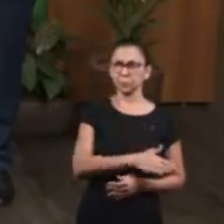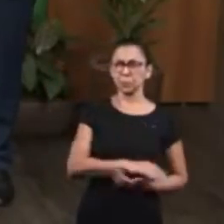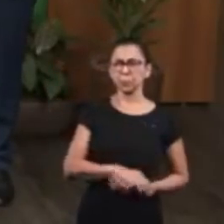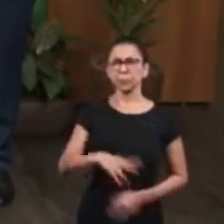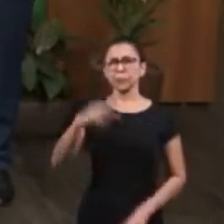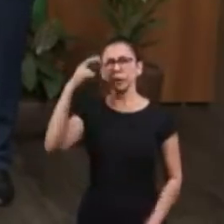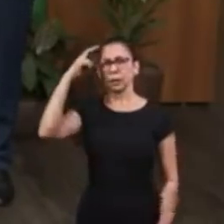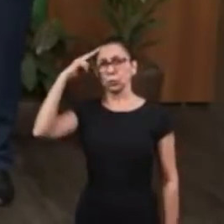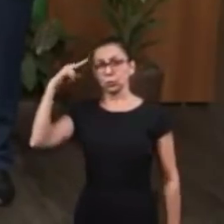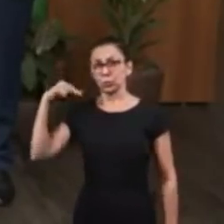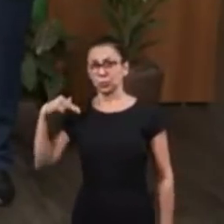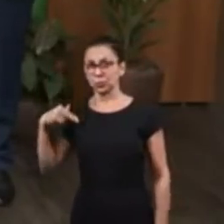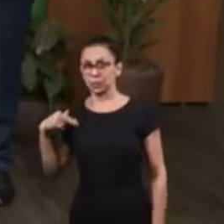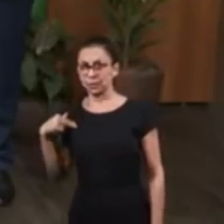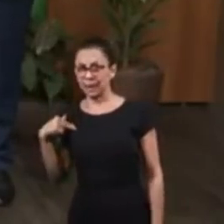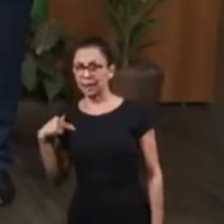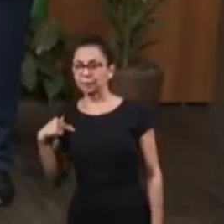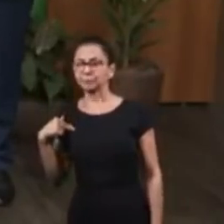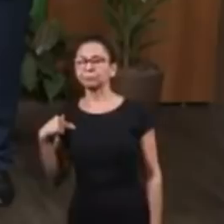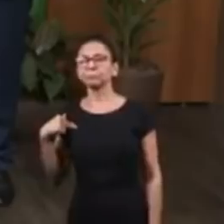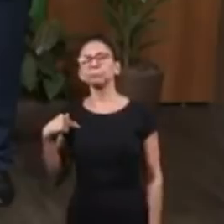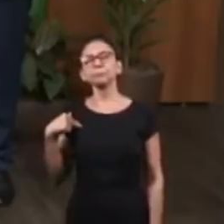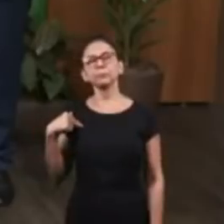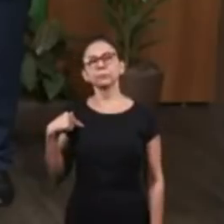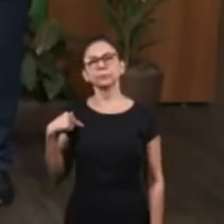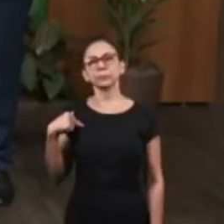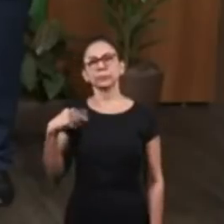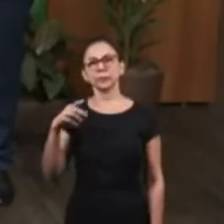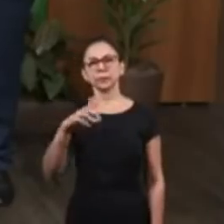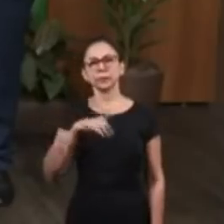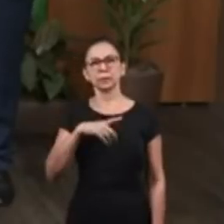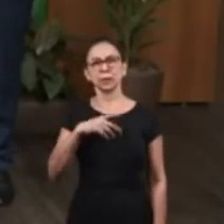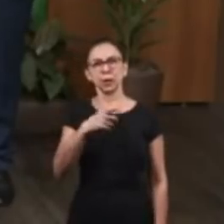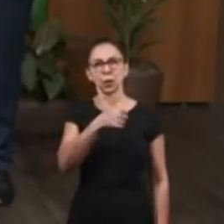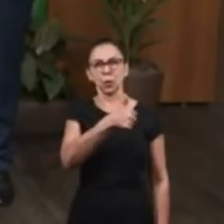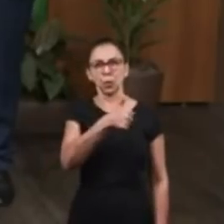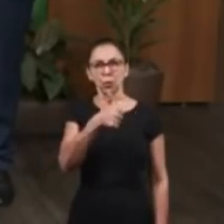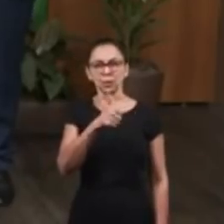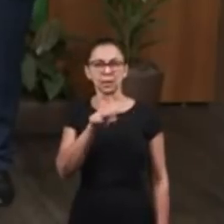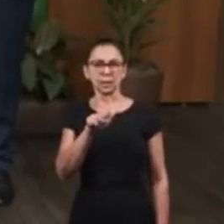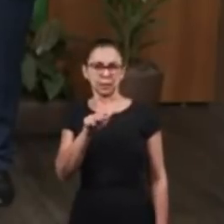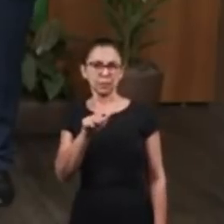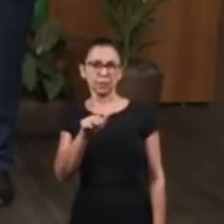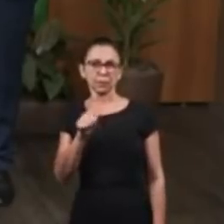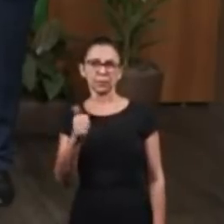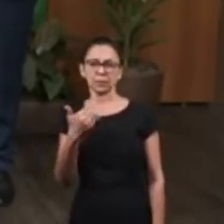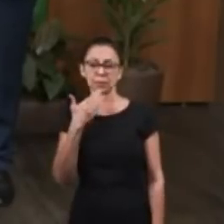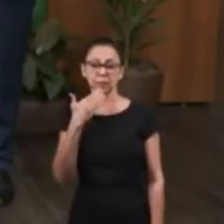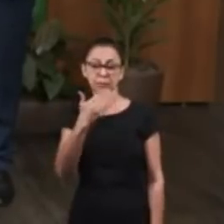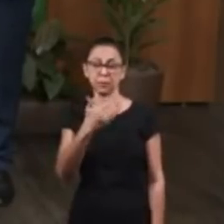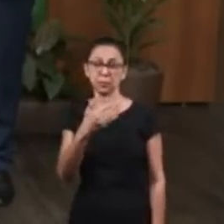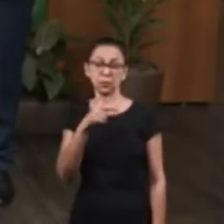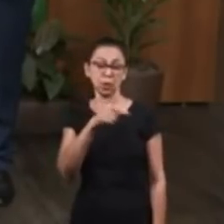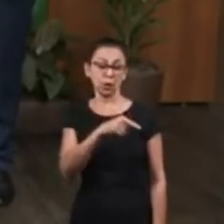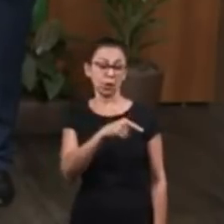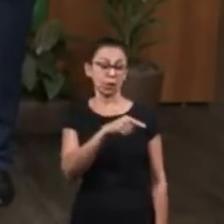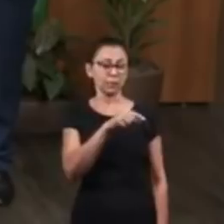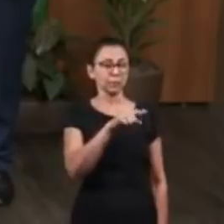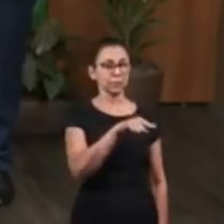Joseph demanded that Simeon, one of his eleven brothers,